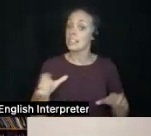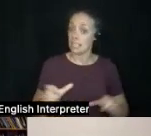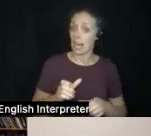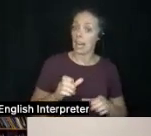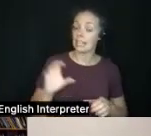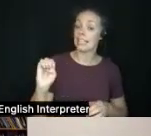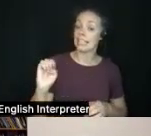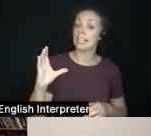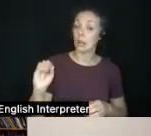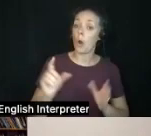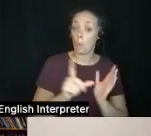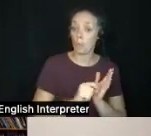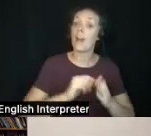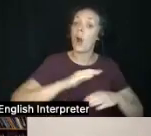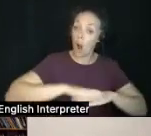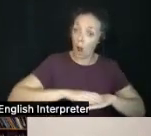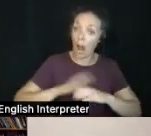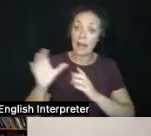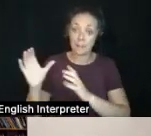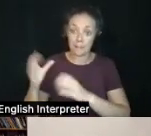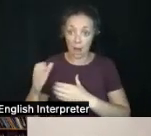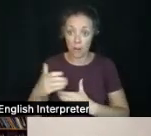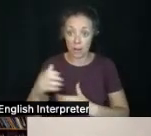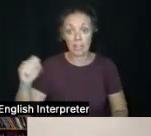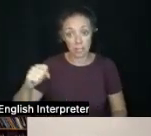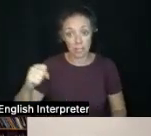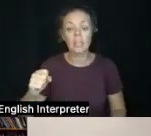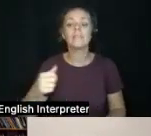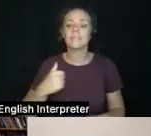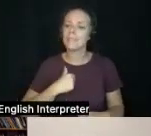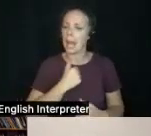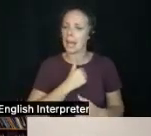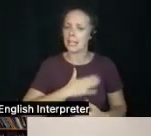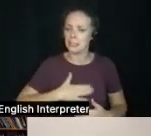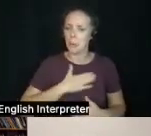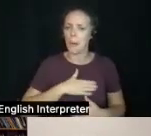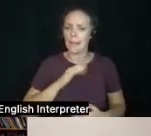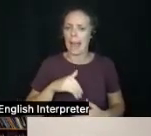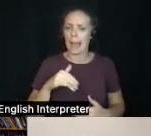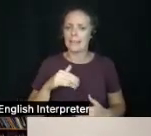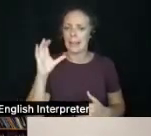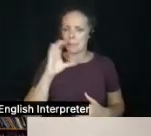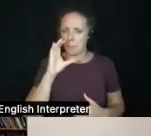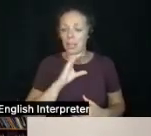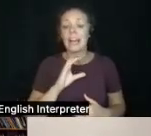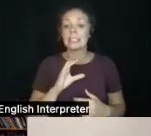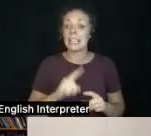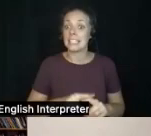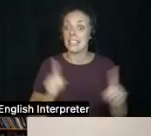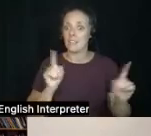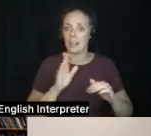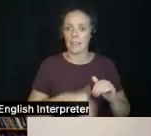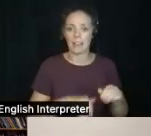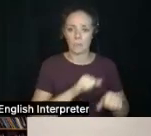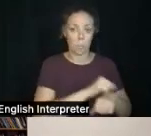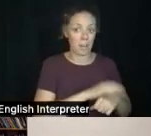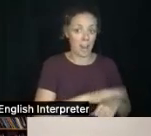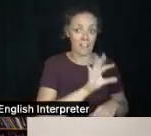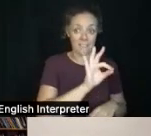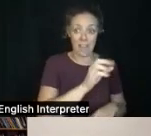pottery and I'm really enjoying that exploration. It's challenging. It's different from working on fiber.